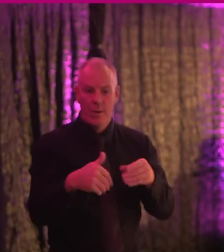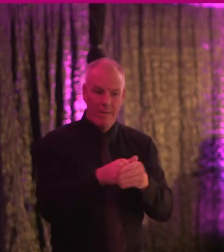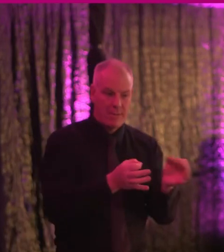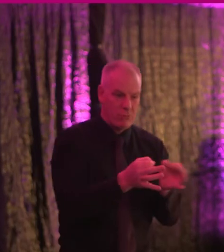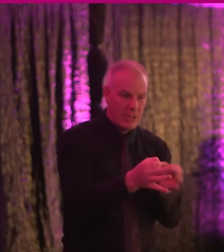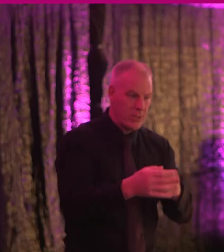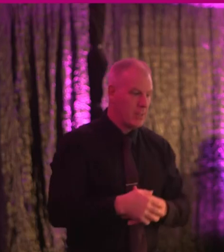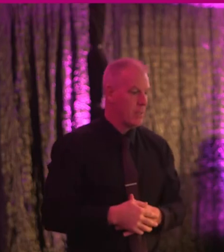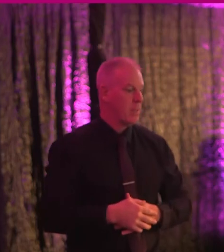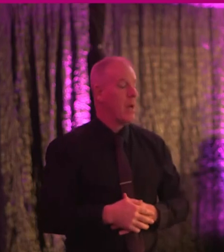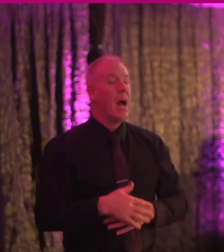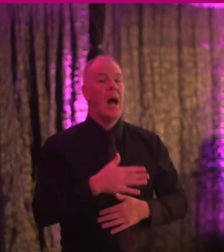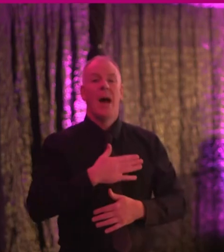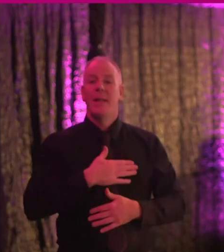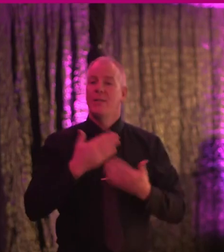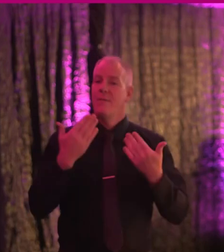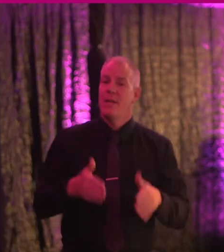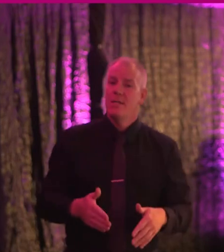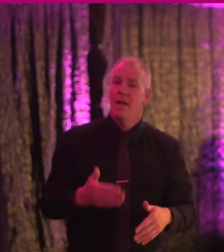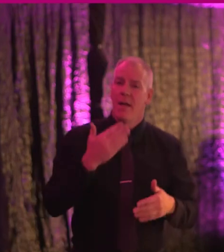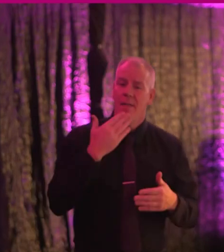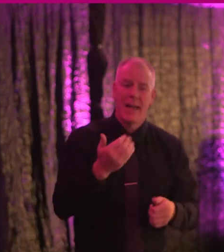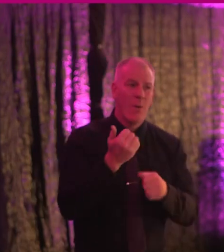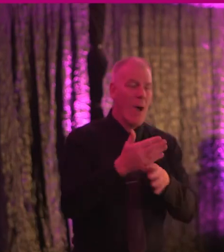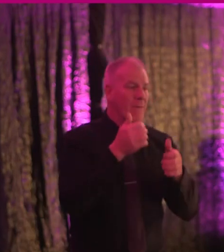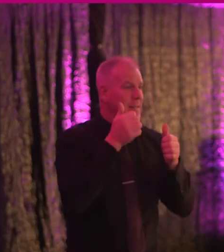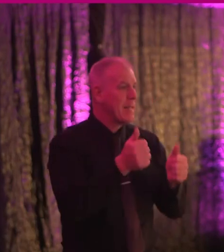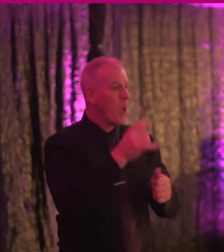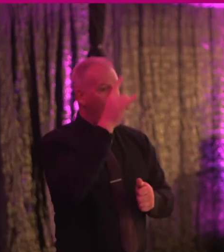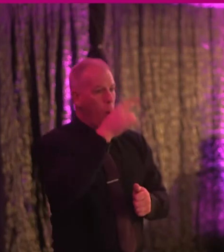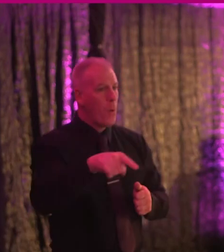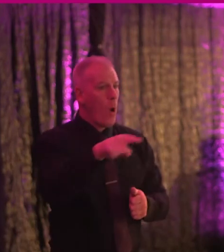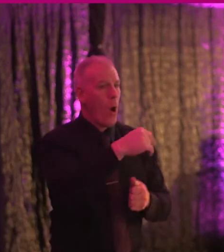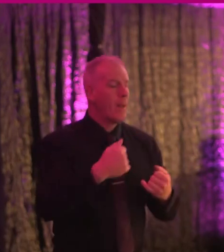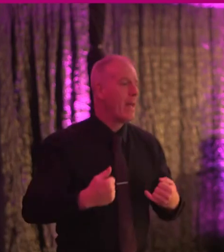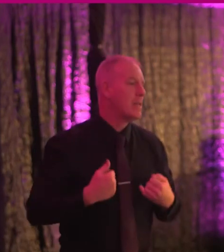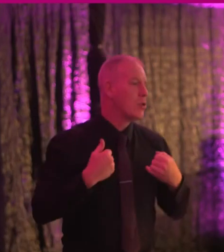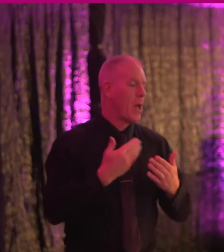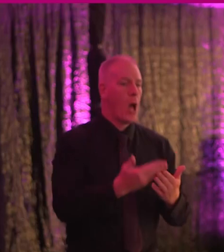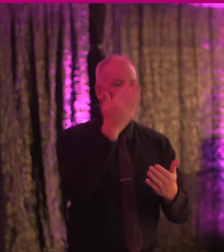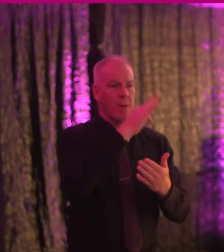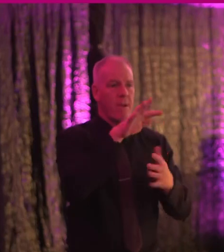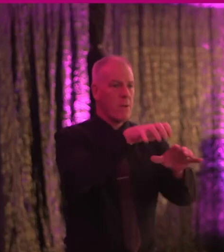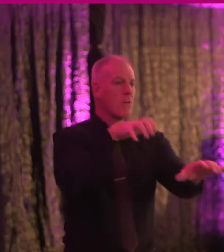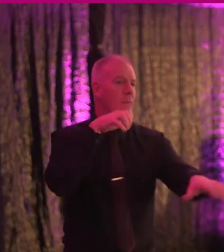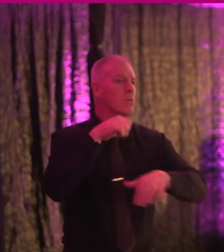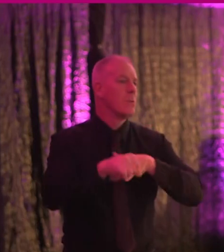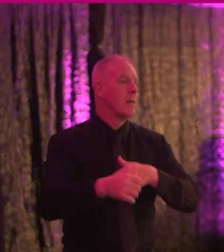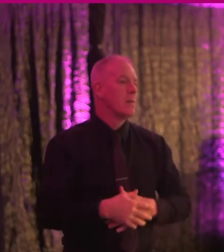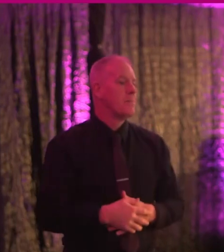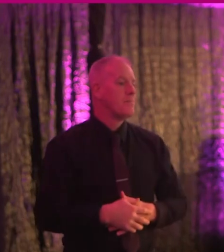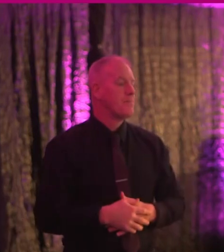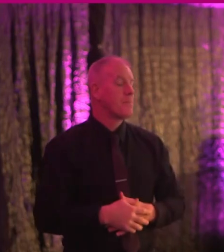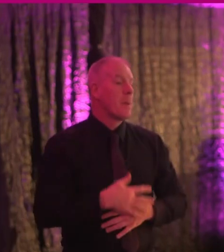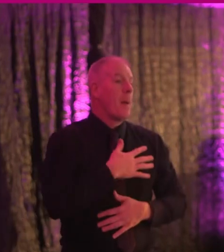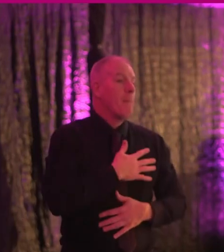I would like to finish by thanking you all for your attention and I hope you enjoy and learn from the conference. While I